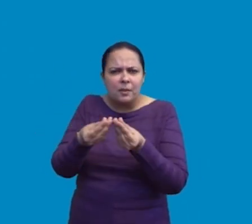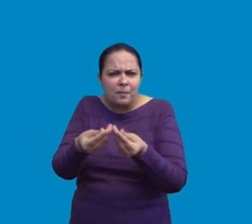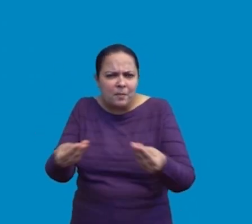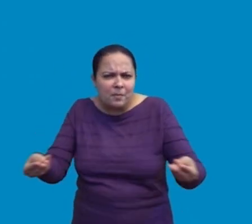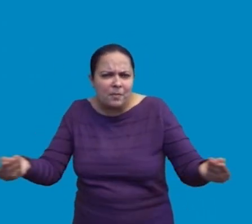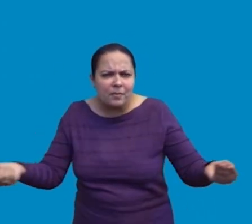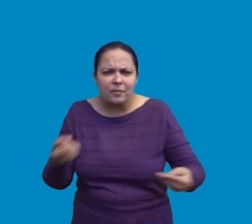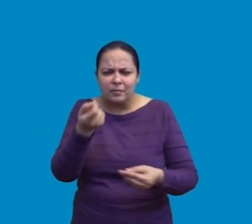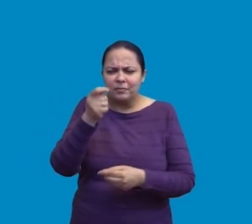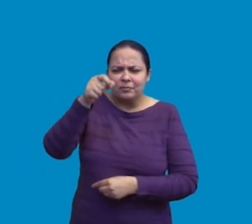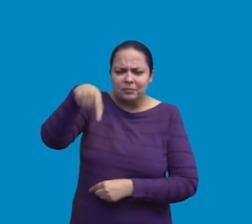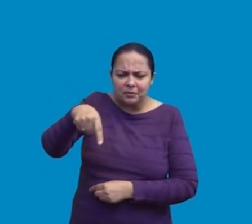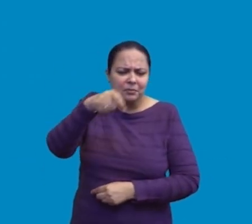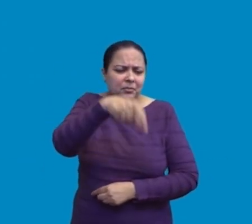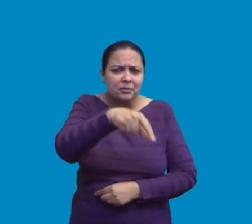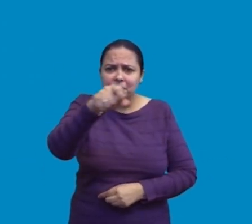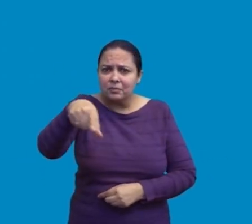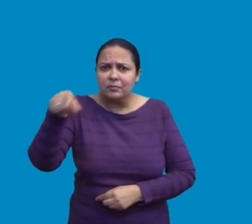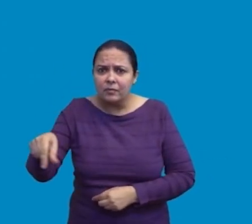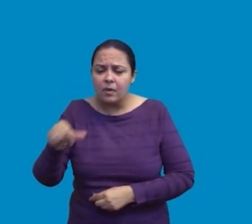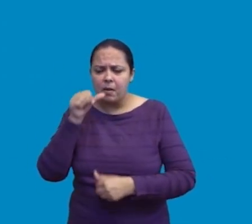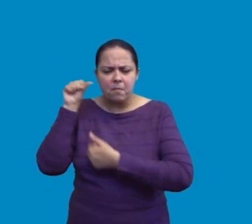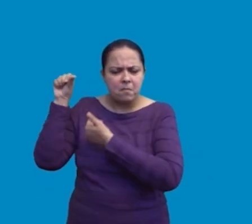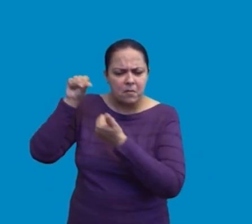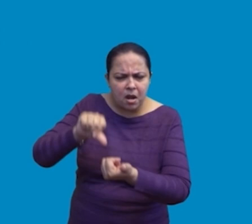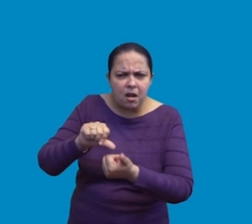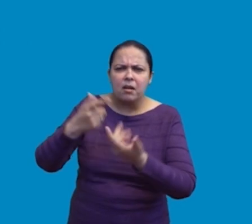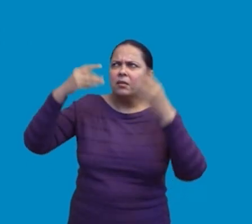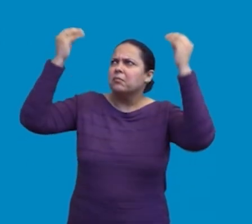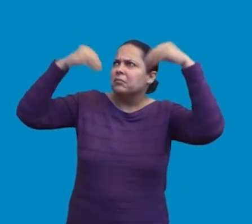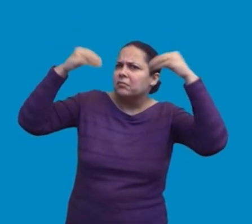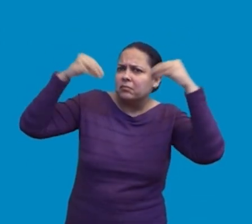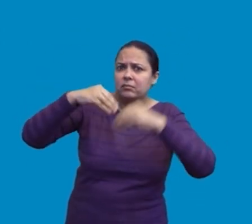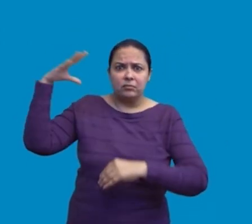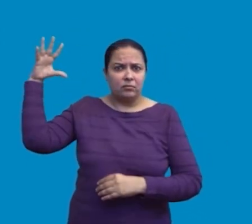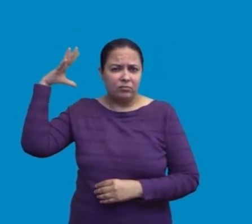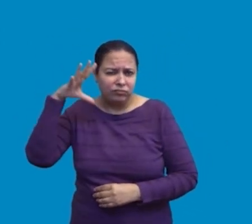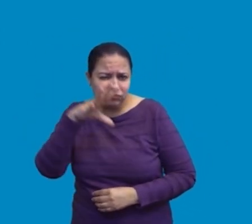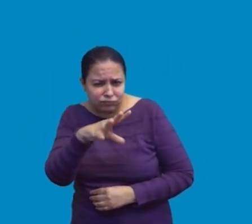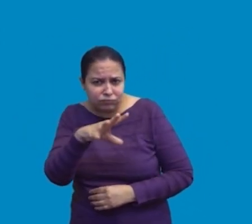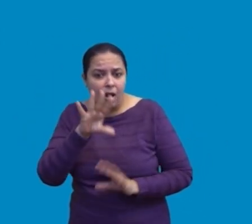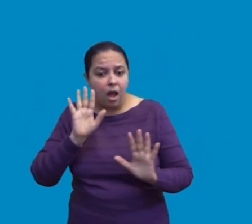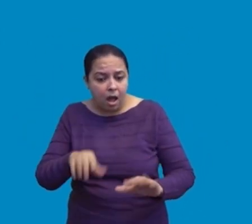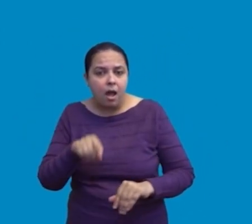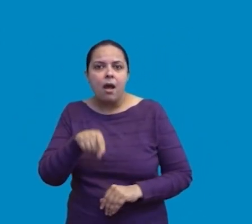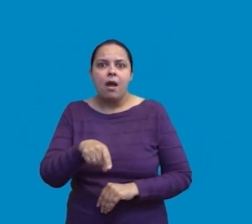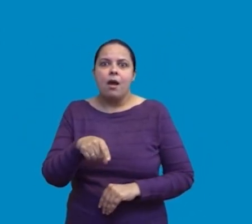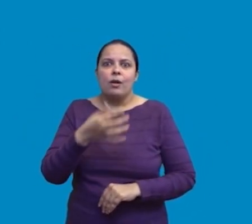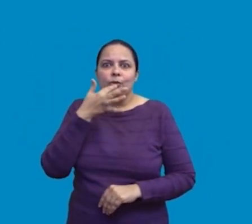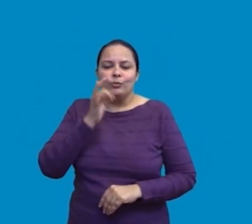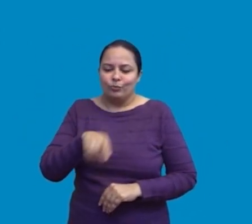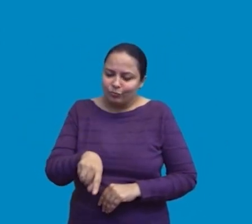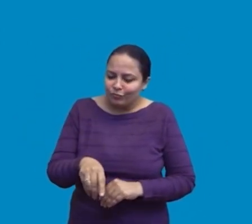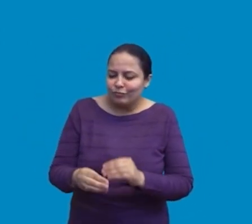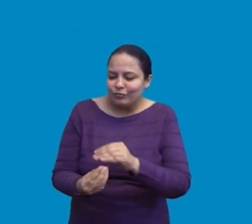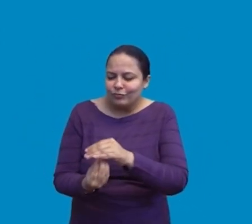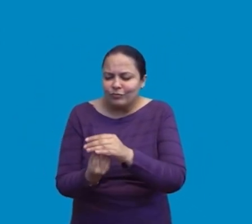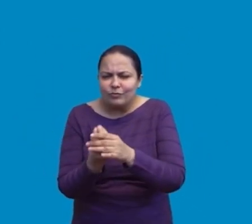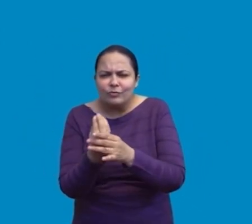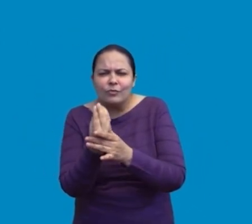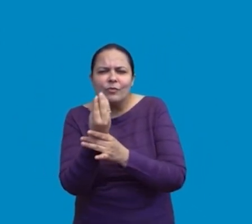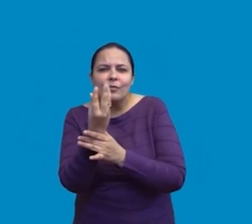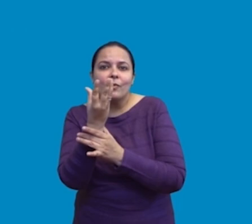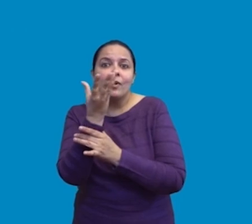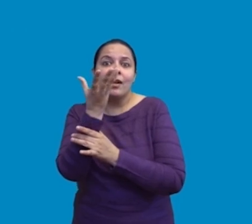When a seed falls on the ground and it gets water, sunlight and air in the required